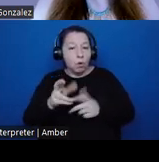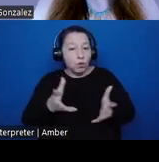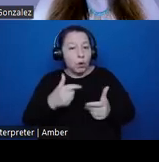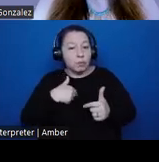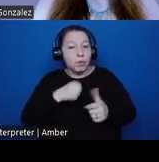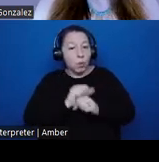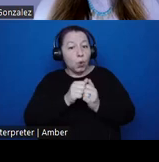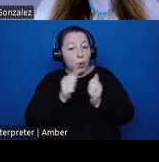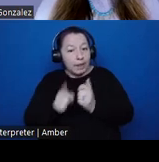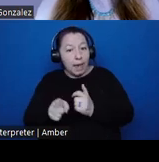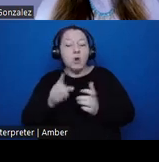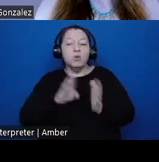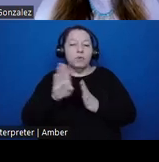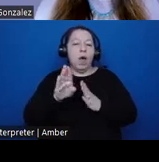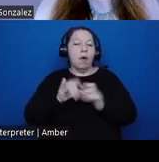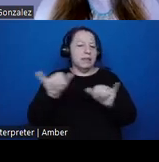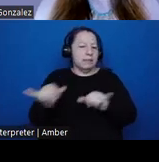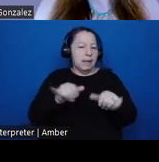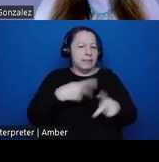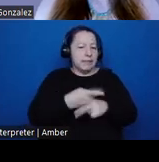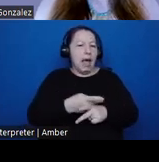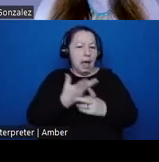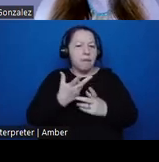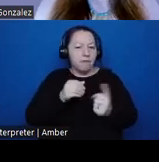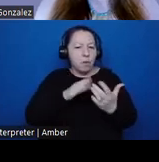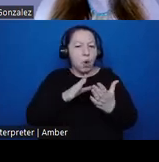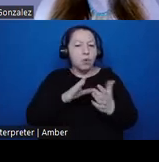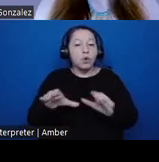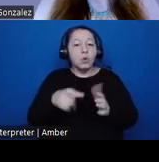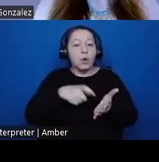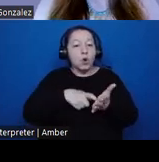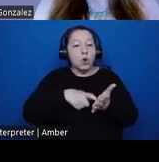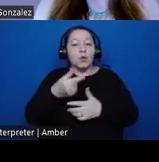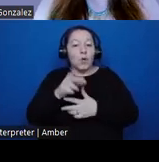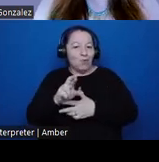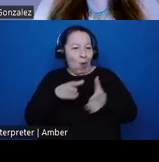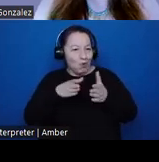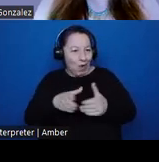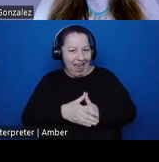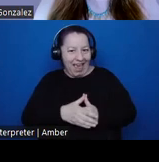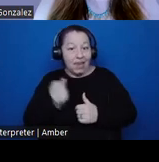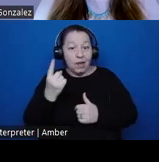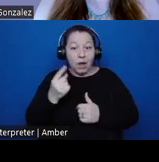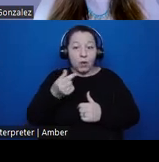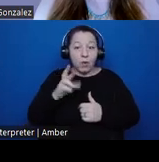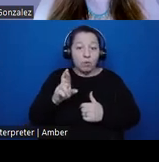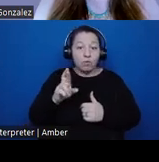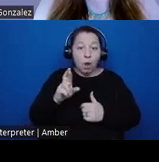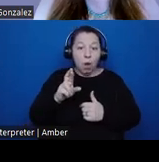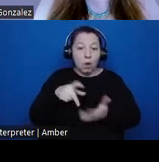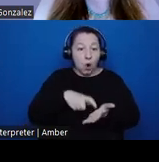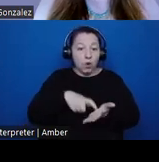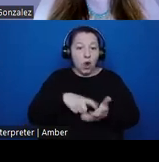oriented approach for doing archaeology in a grand run way. And what grand run archaeology first and foremost